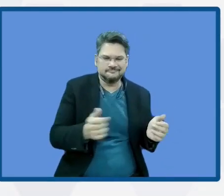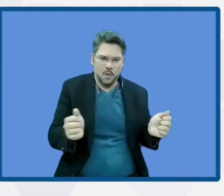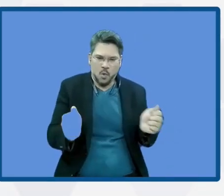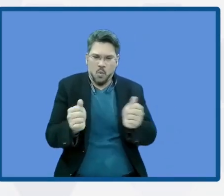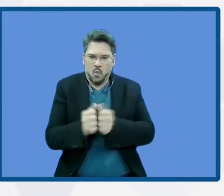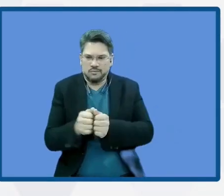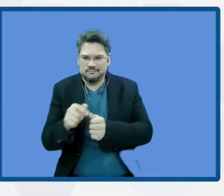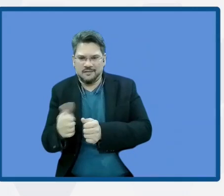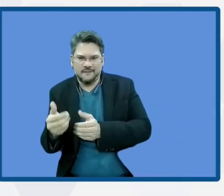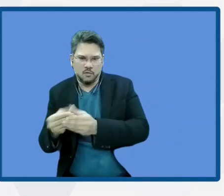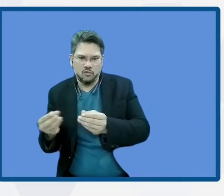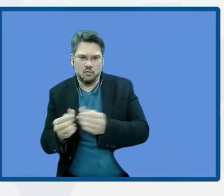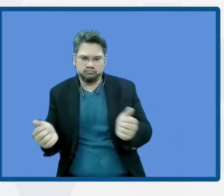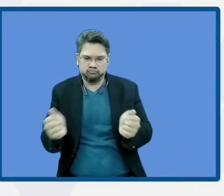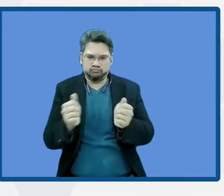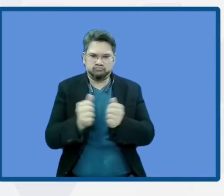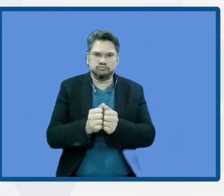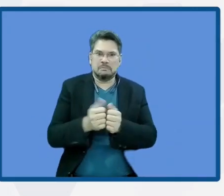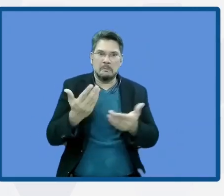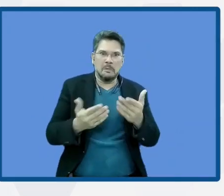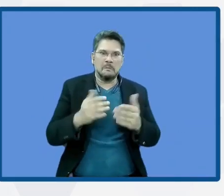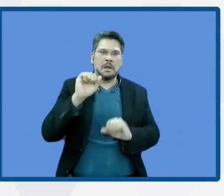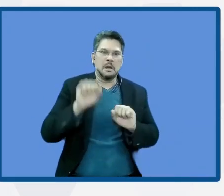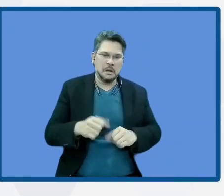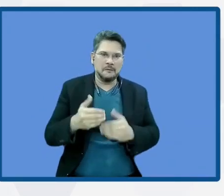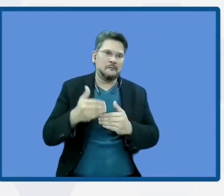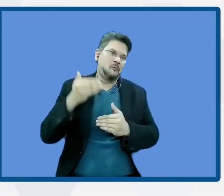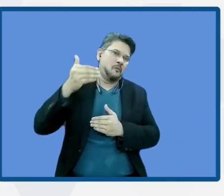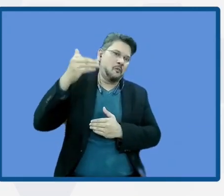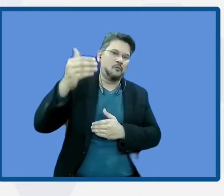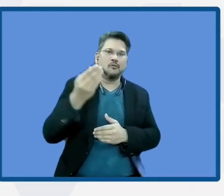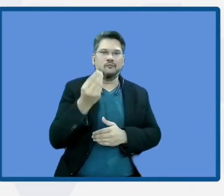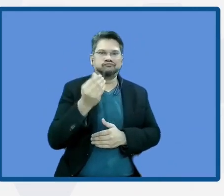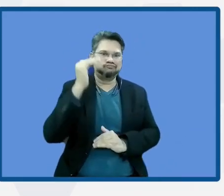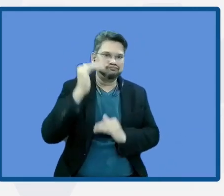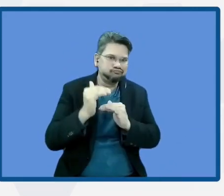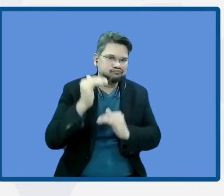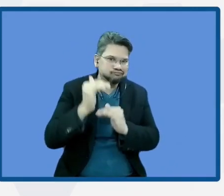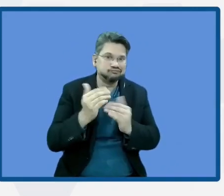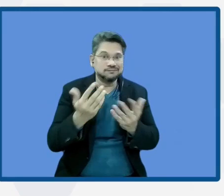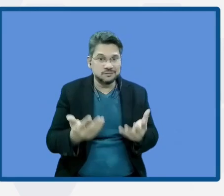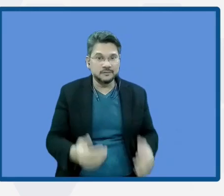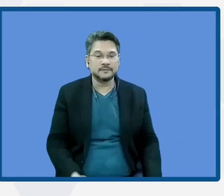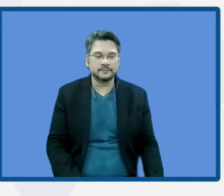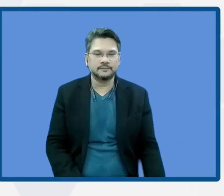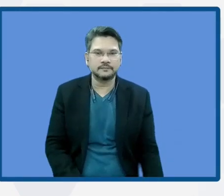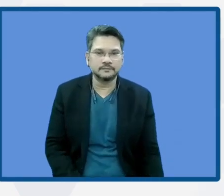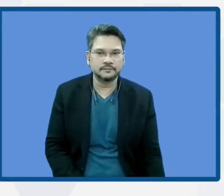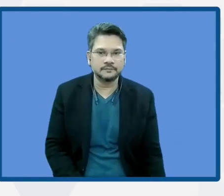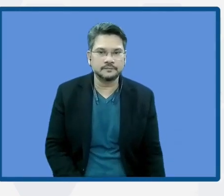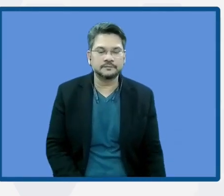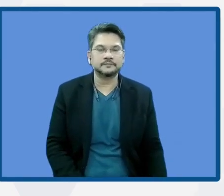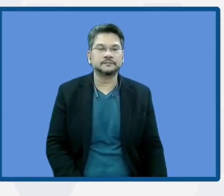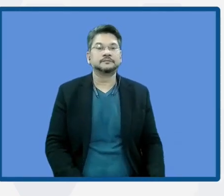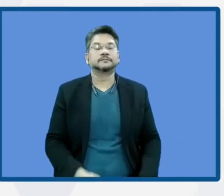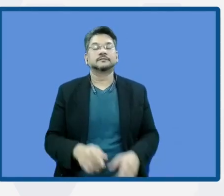therefore, they can reduce costs in the long run. I also would like to mention the huge opportunities that we are looking,